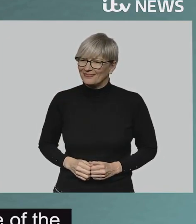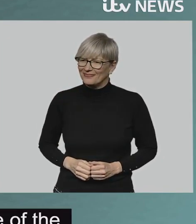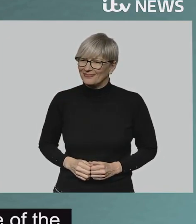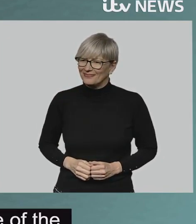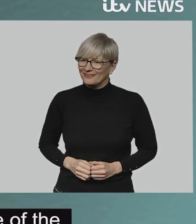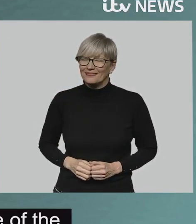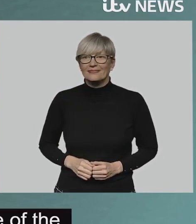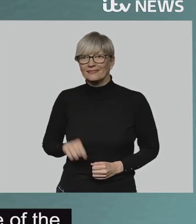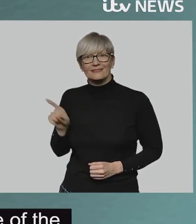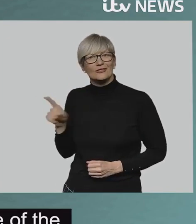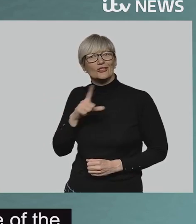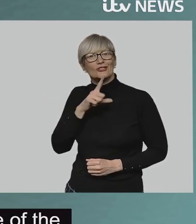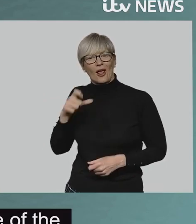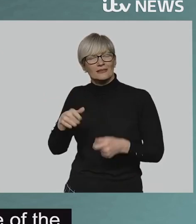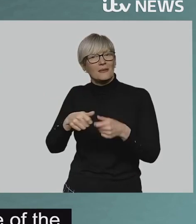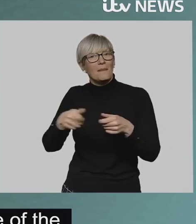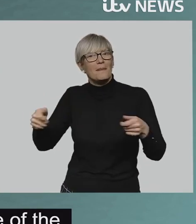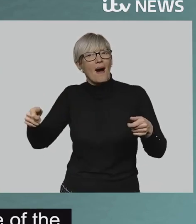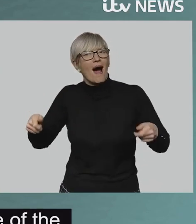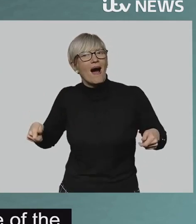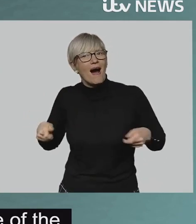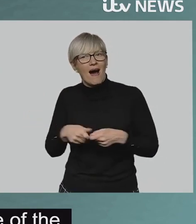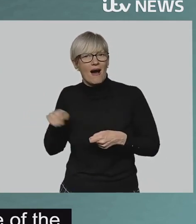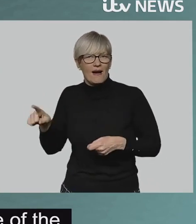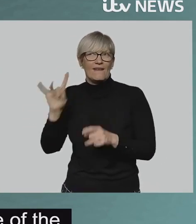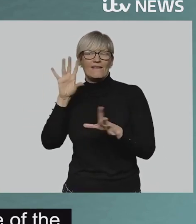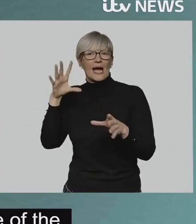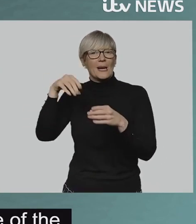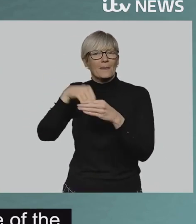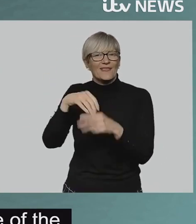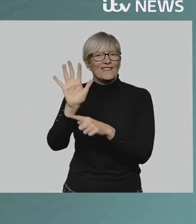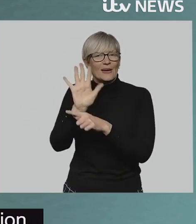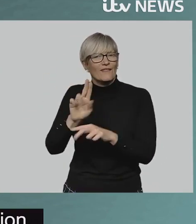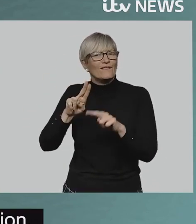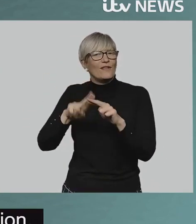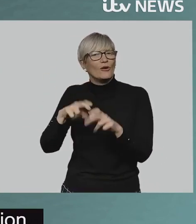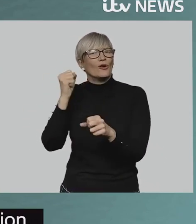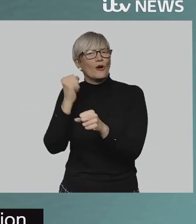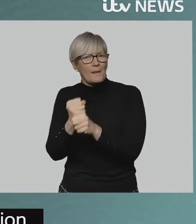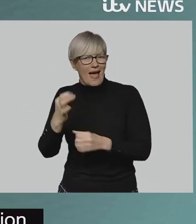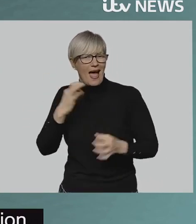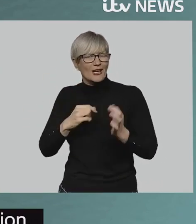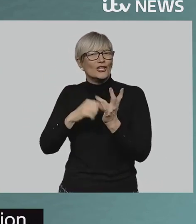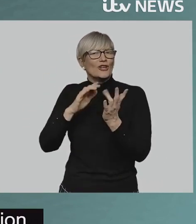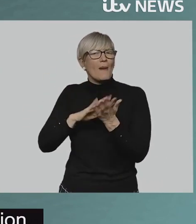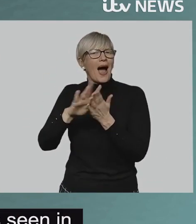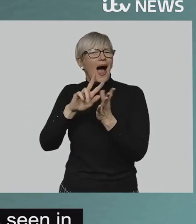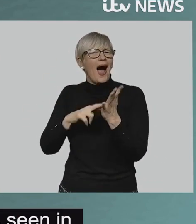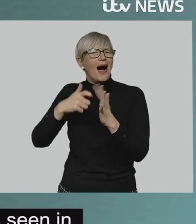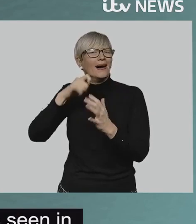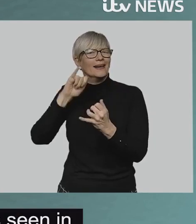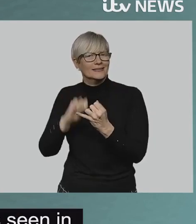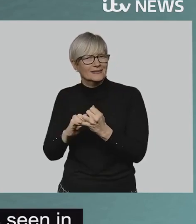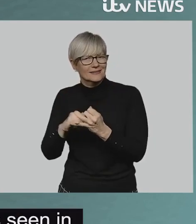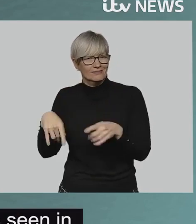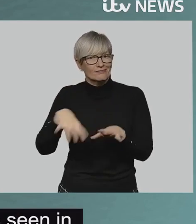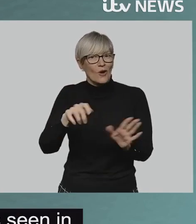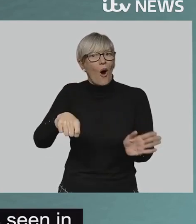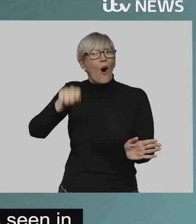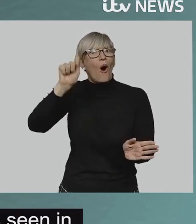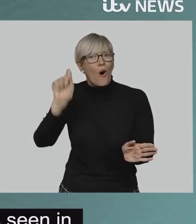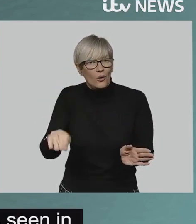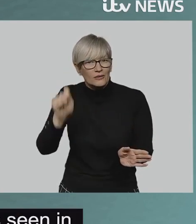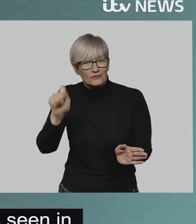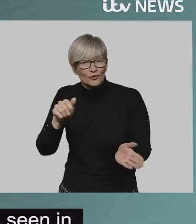And the prop behind one of the most quoted lines in cinema history has been sold at auction. The box of chocolates,